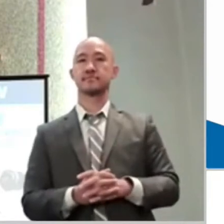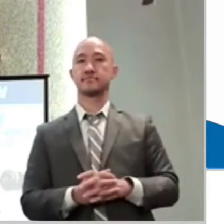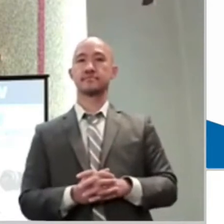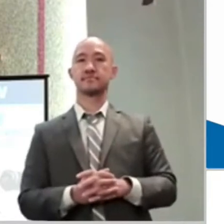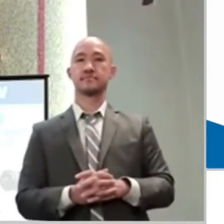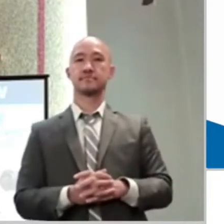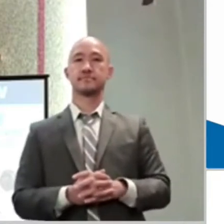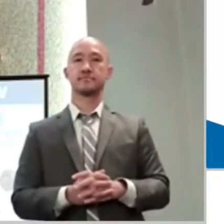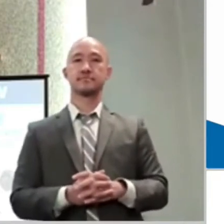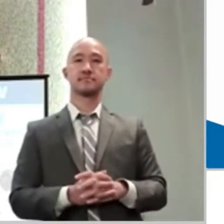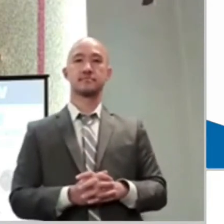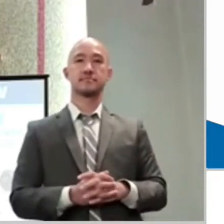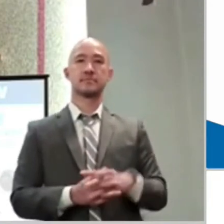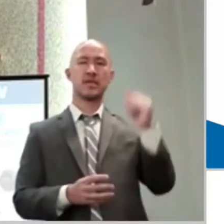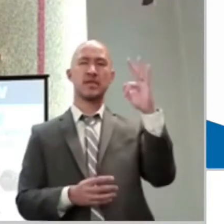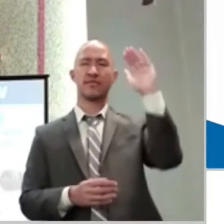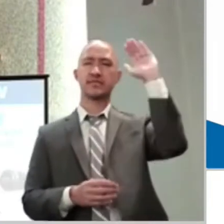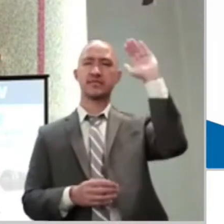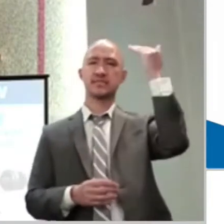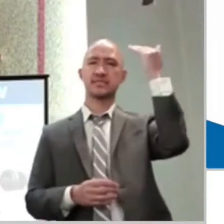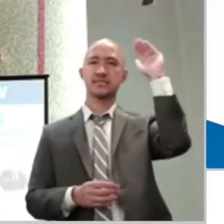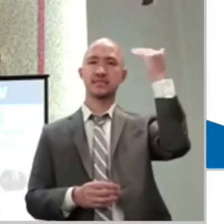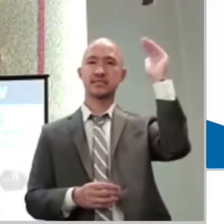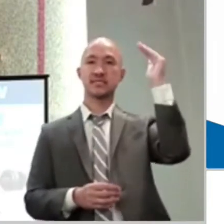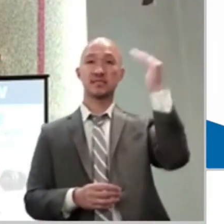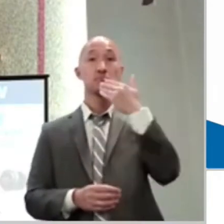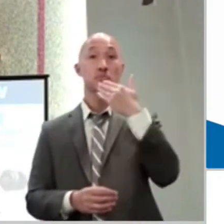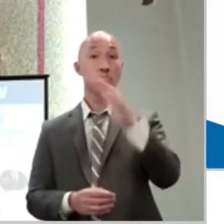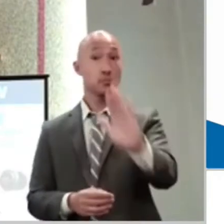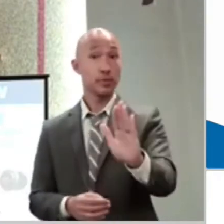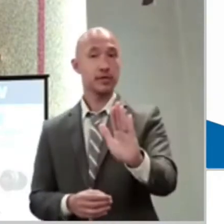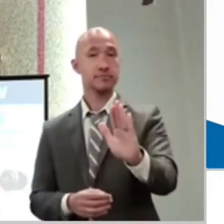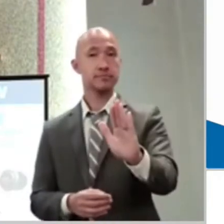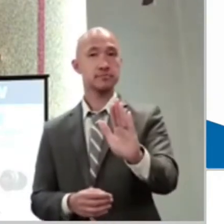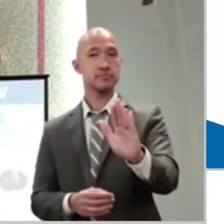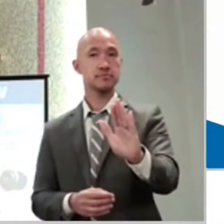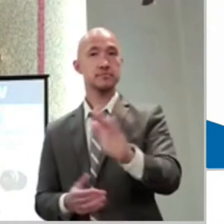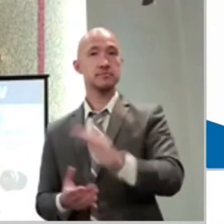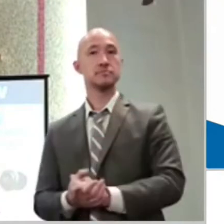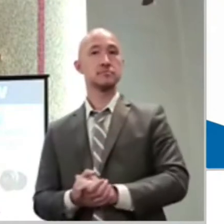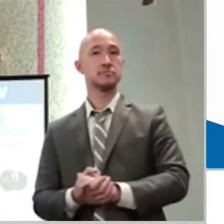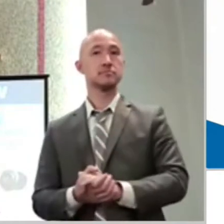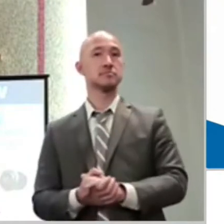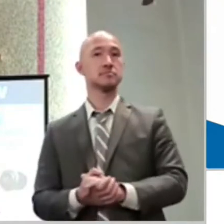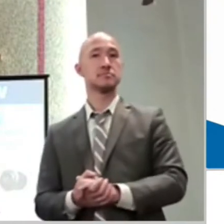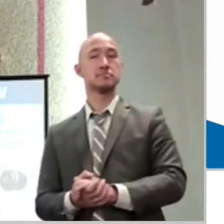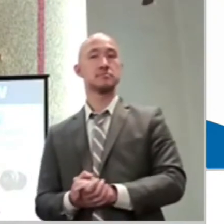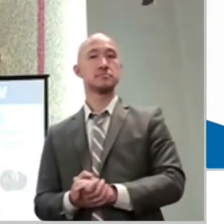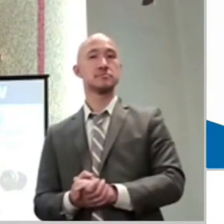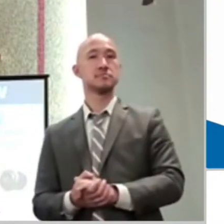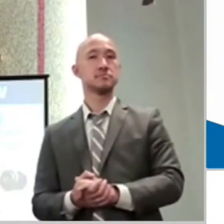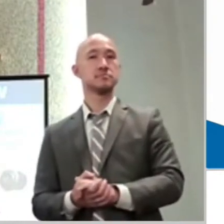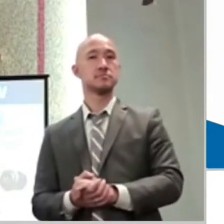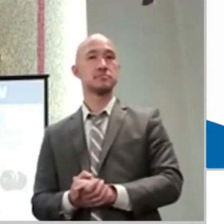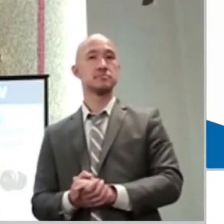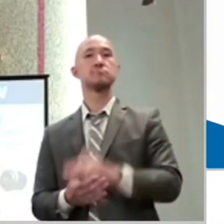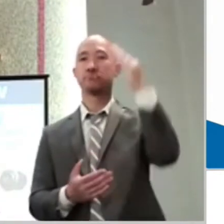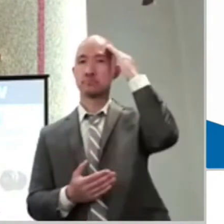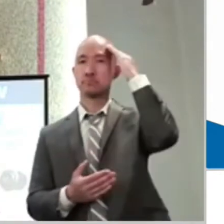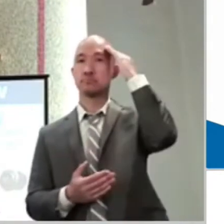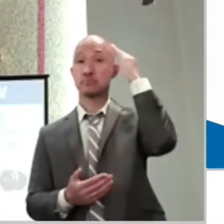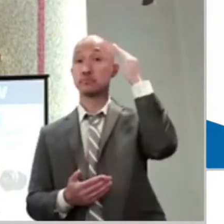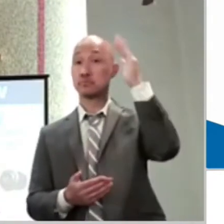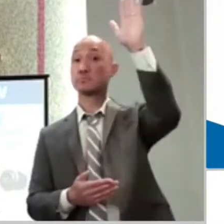me, even if I may perceive it as hurtful or even just plain wrong, I can trust it